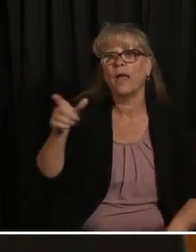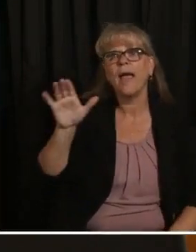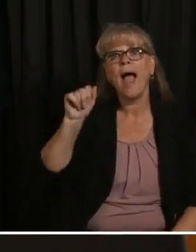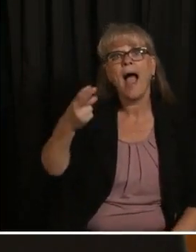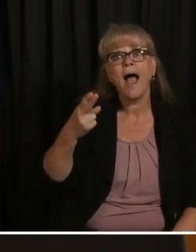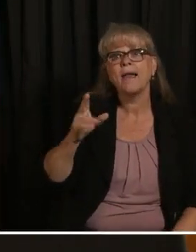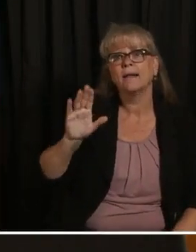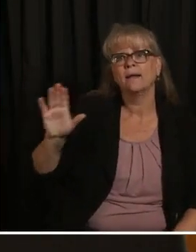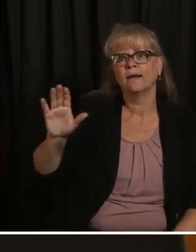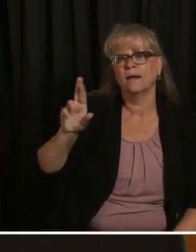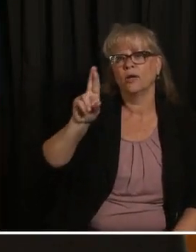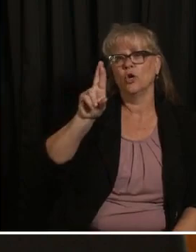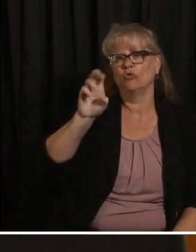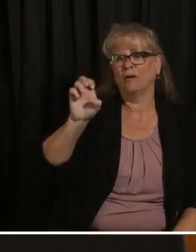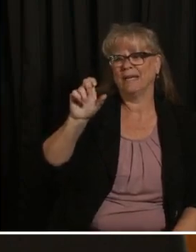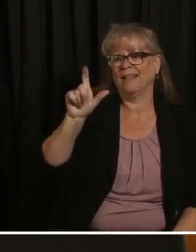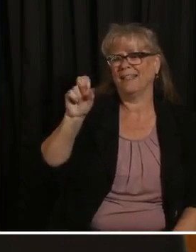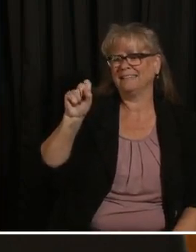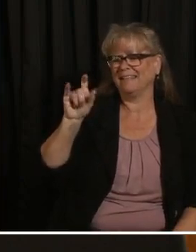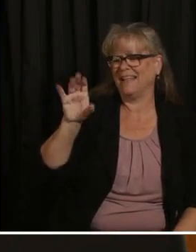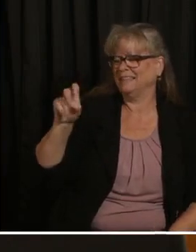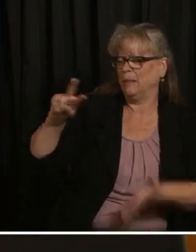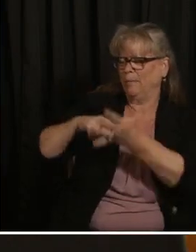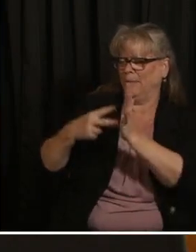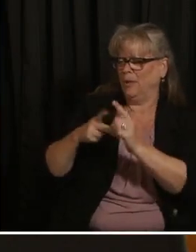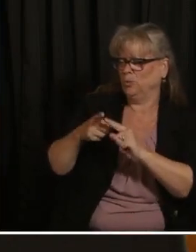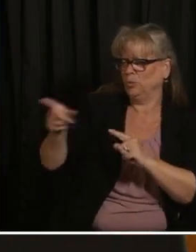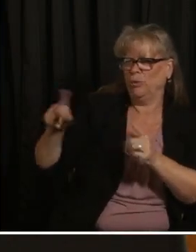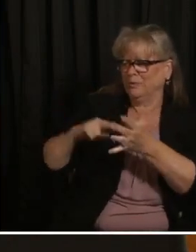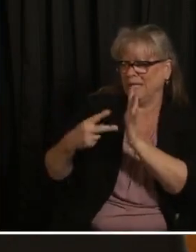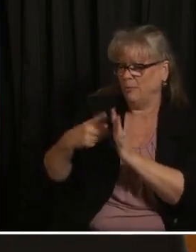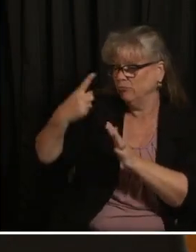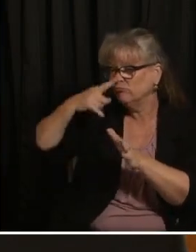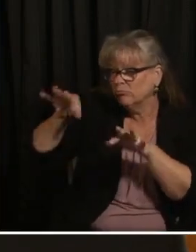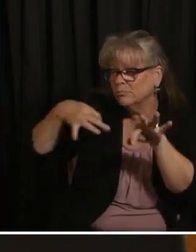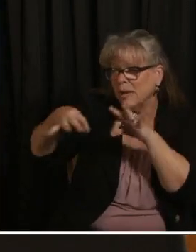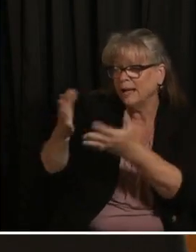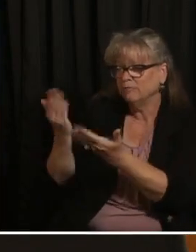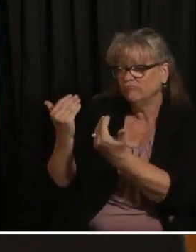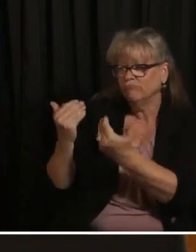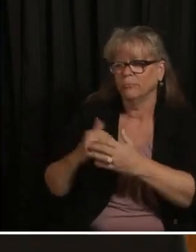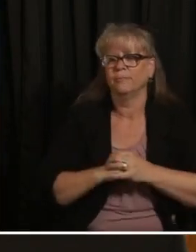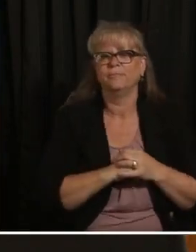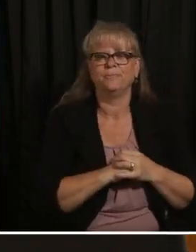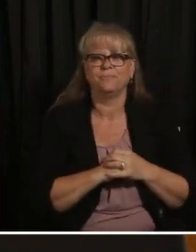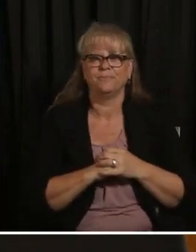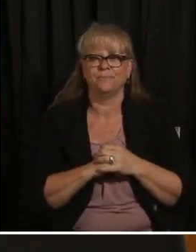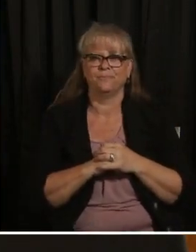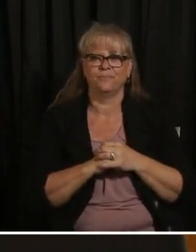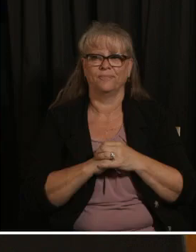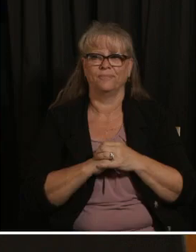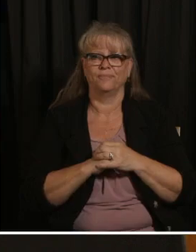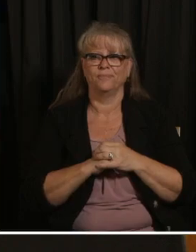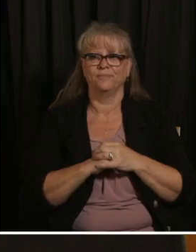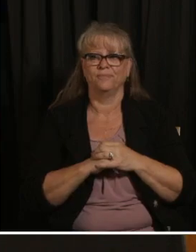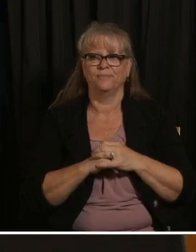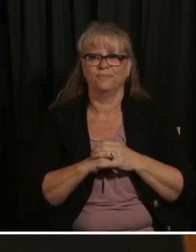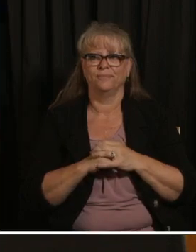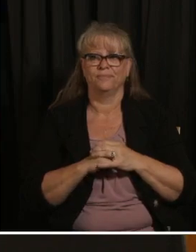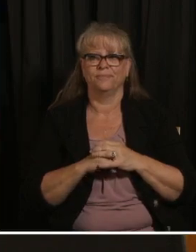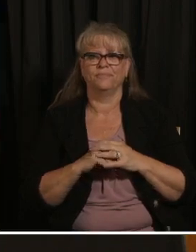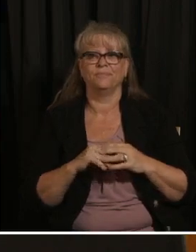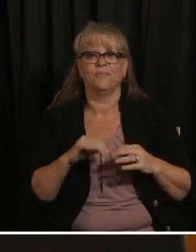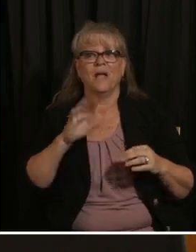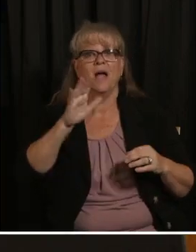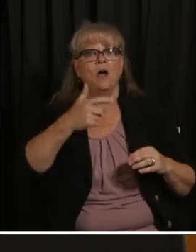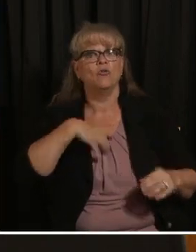thousand dollar scholarship help you achieve your dreams first of all I want to start off and just say thank